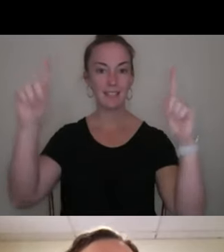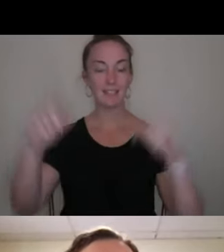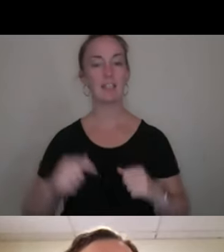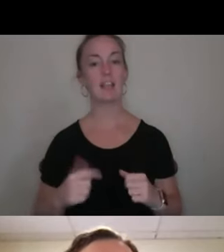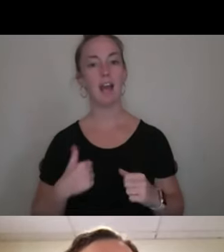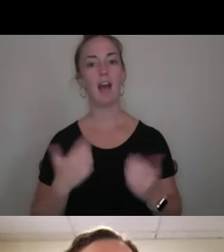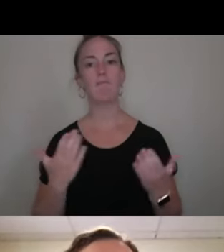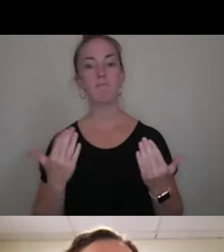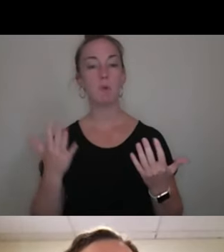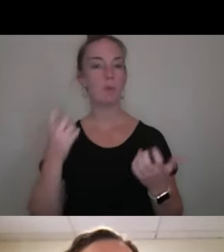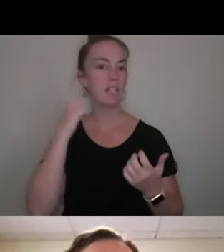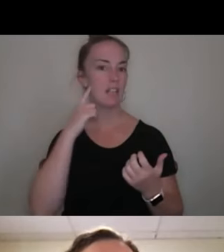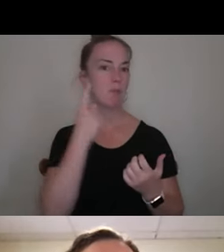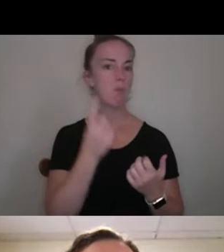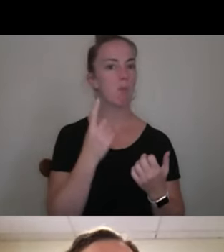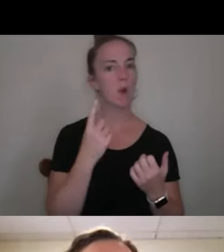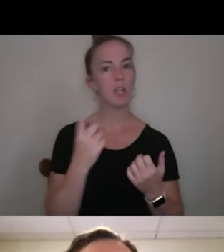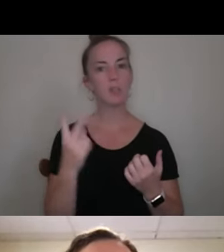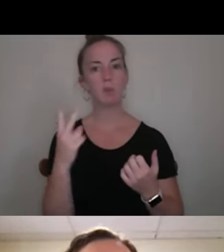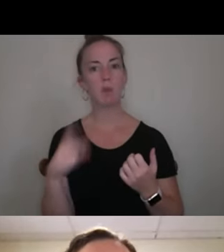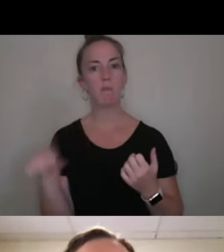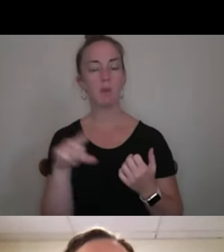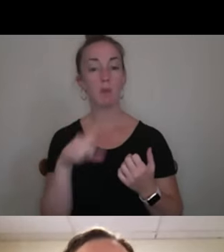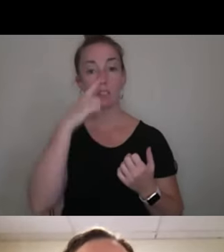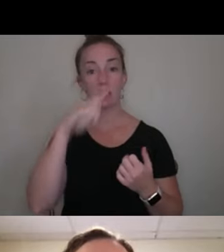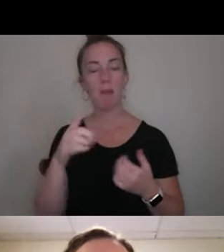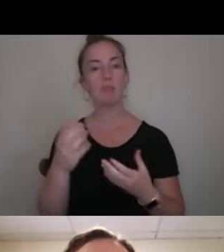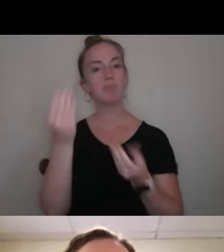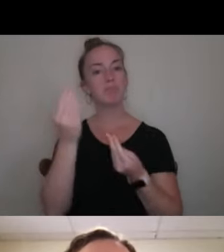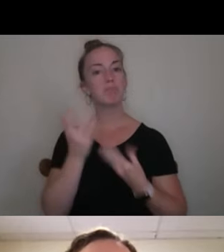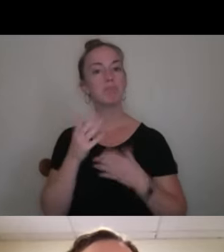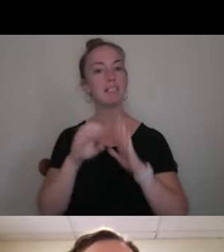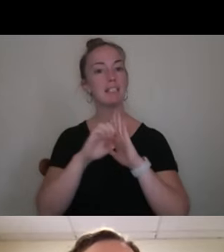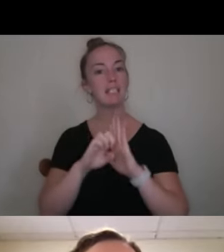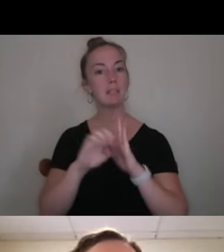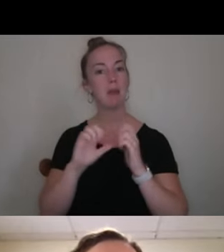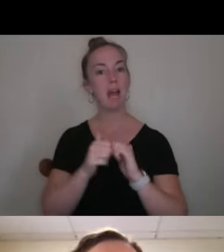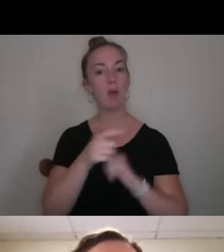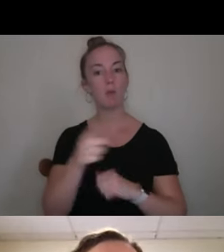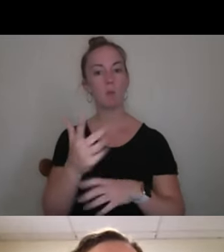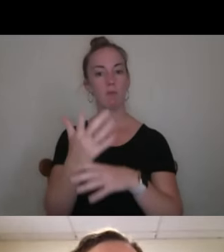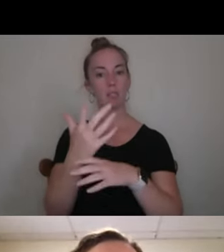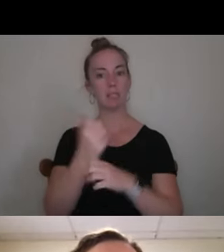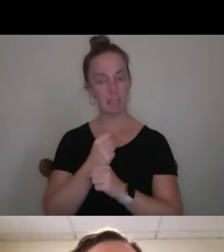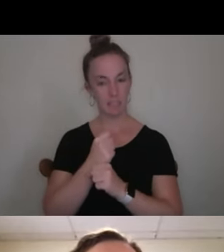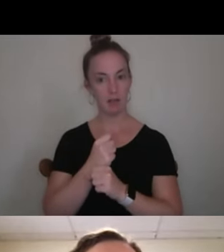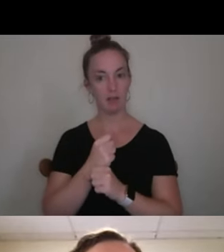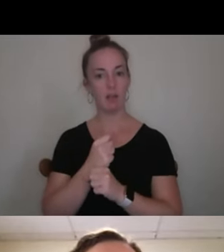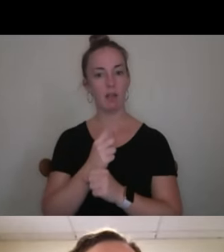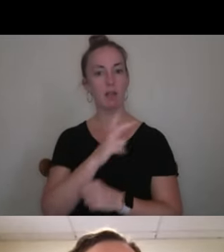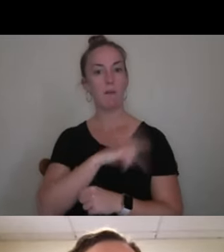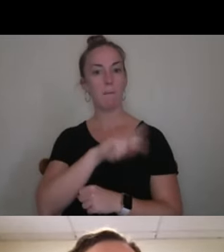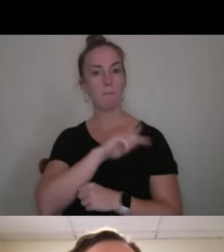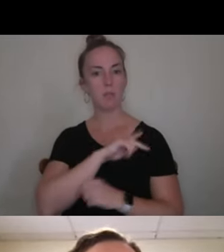love to hear from one, maybe two of you, if you could share an example of how you have received personalized